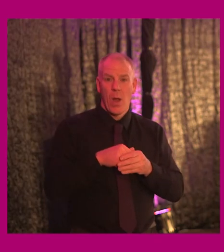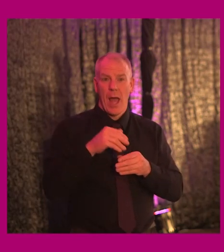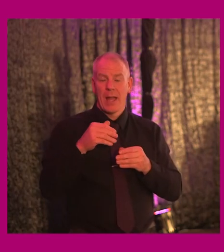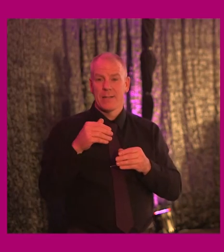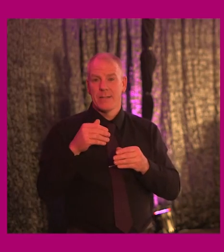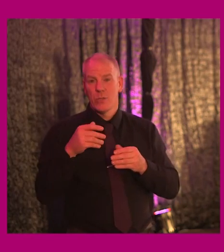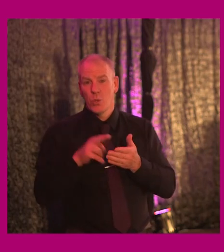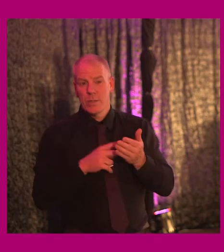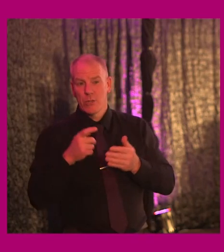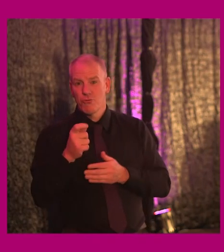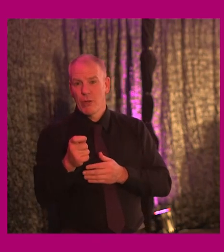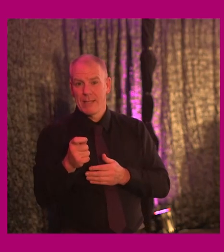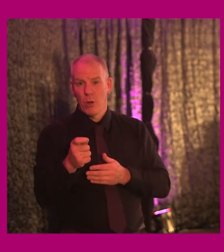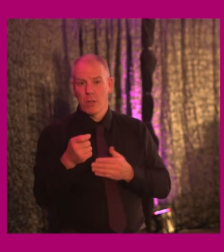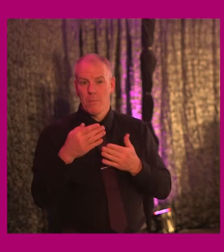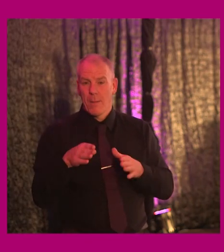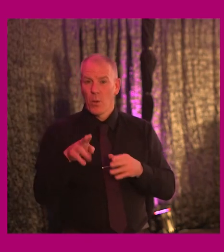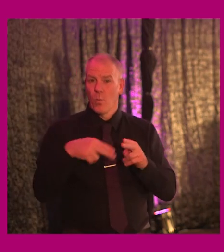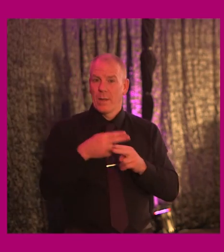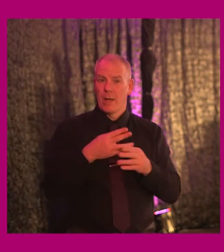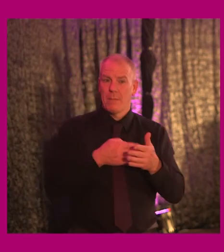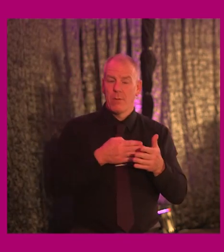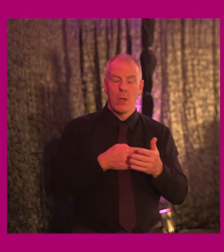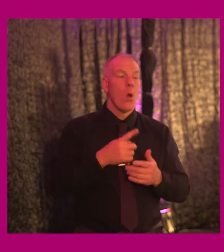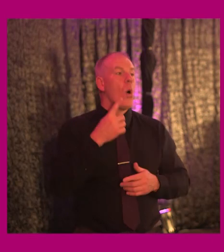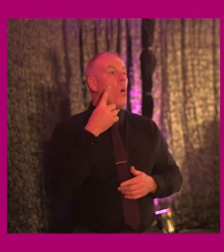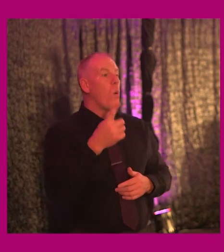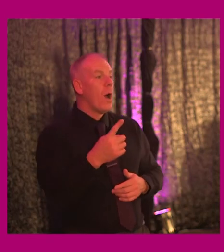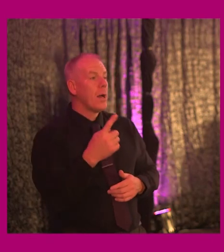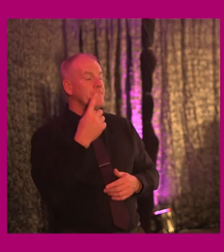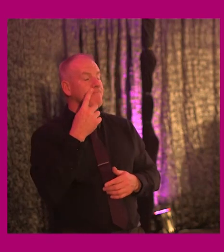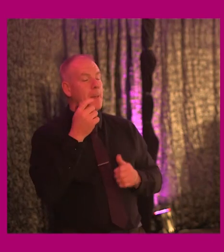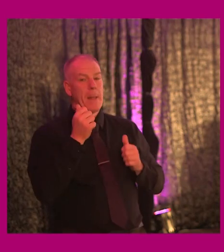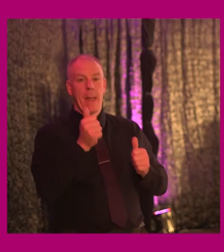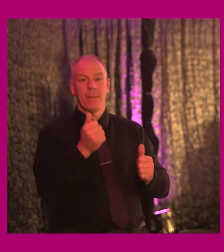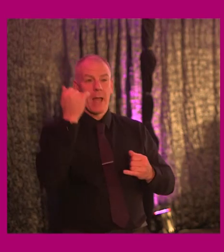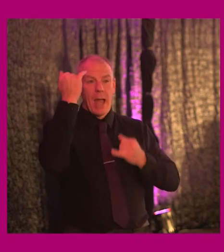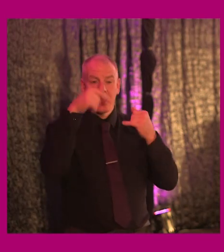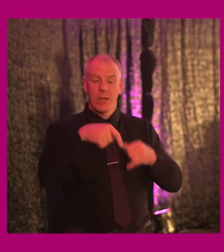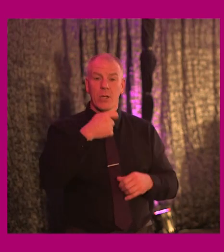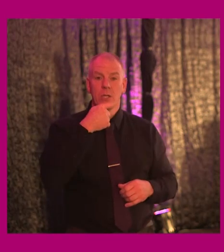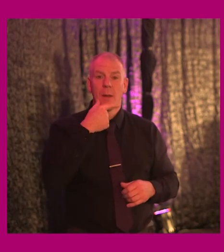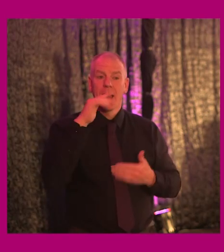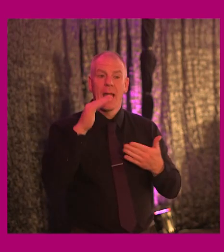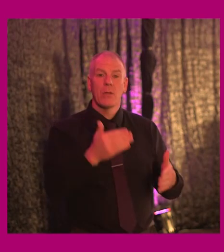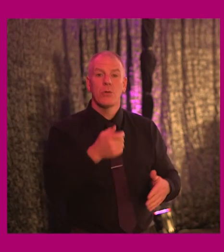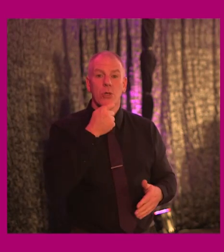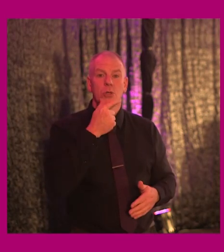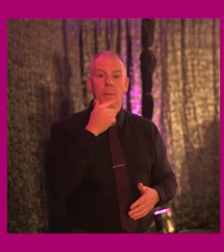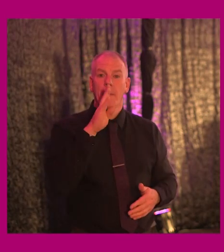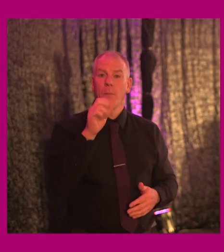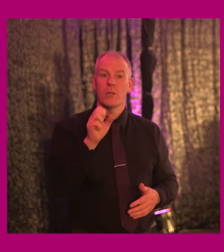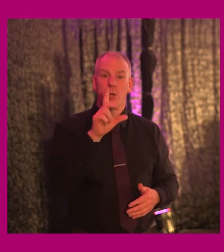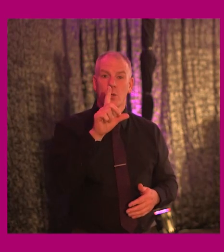One clearly enabling initiative in Dublin, which was introduced by Dublin Bus in